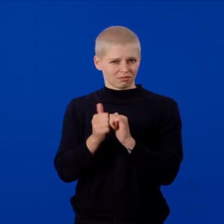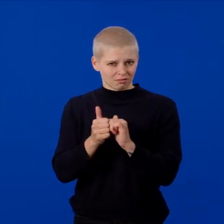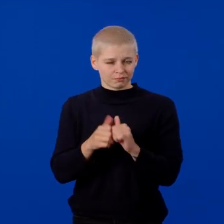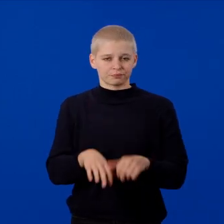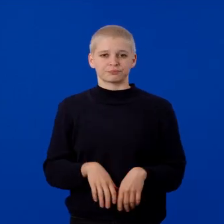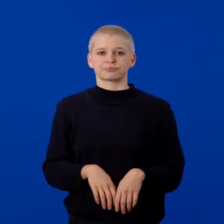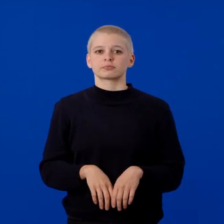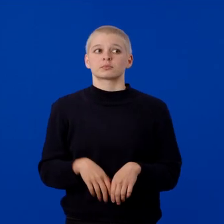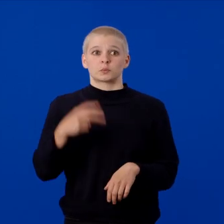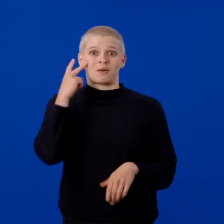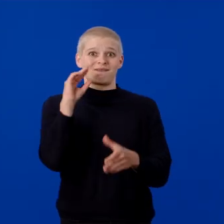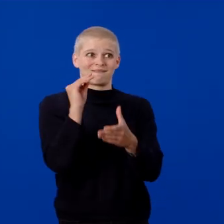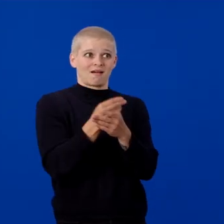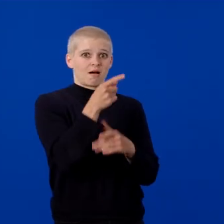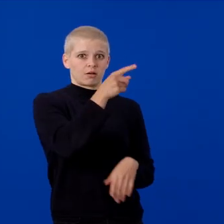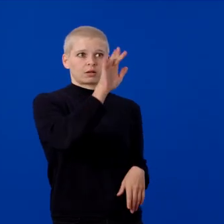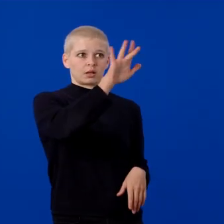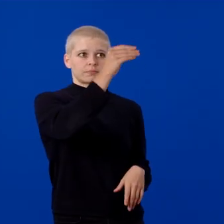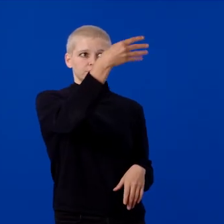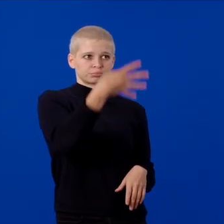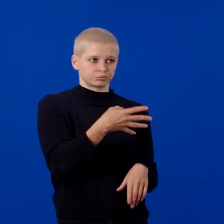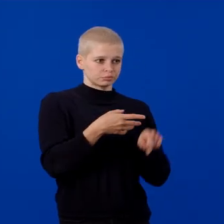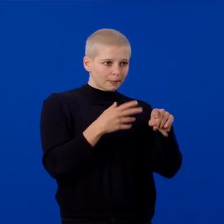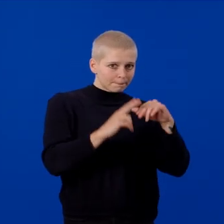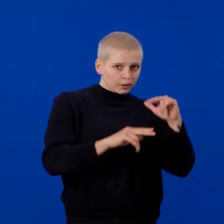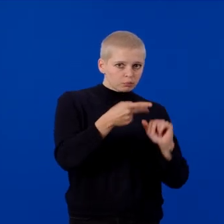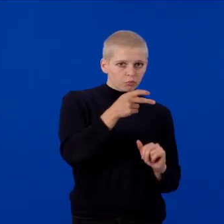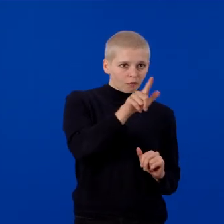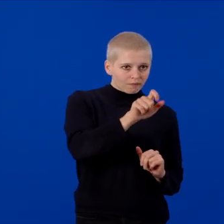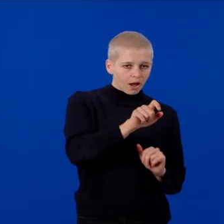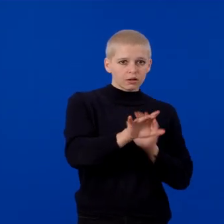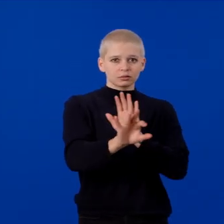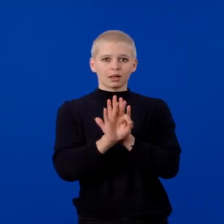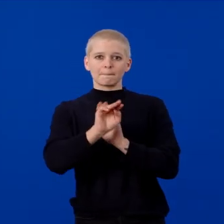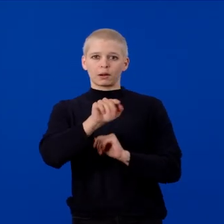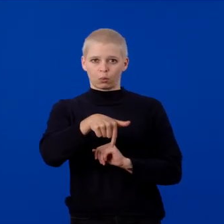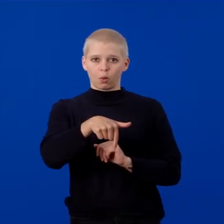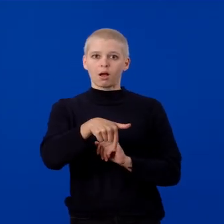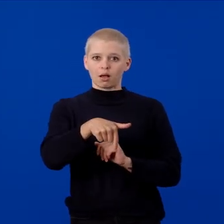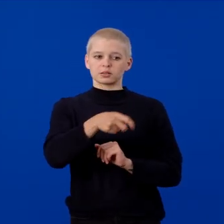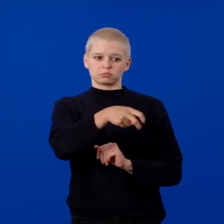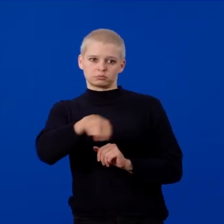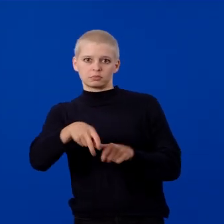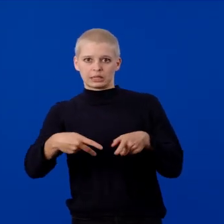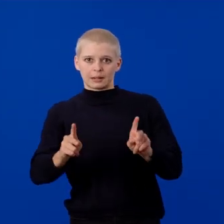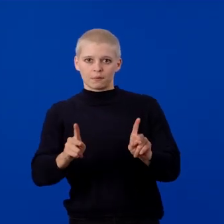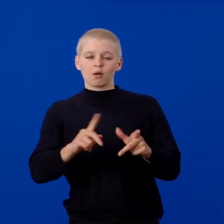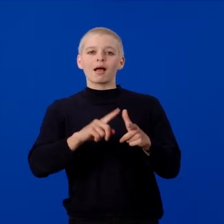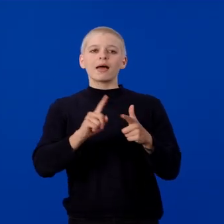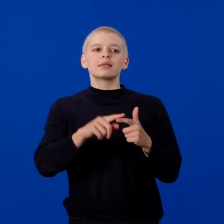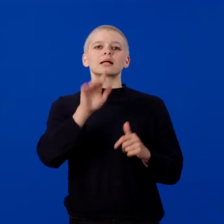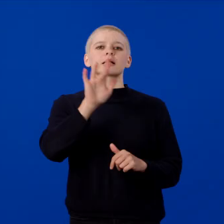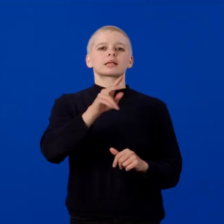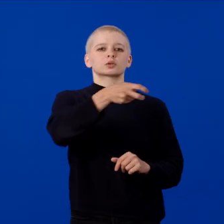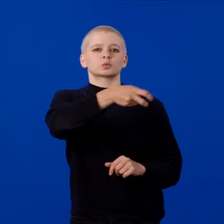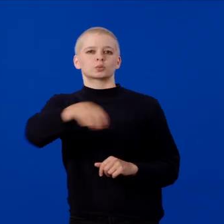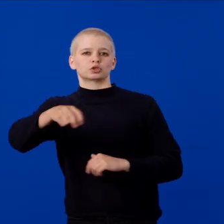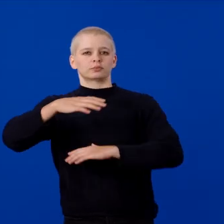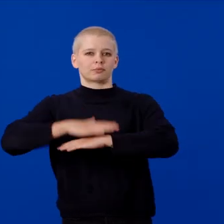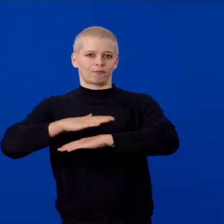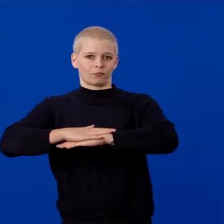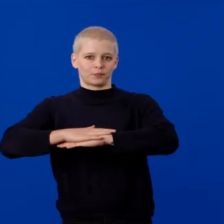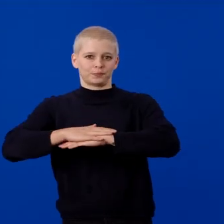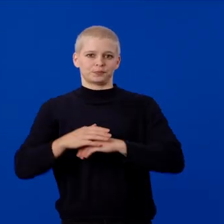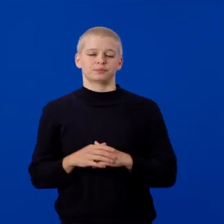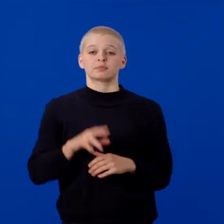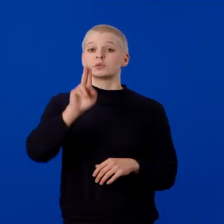simply go to File, Build Profiles, select MetaQuest to enable it, and then click on Switch Platform. Unity